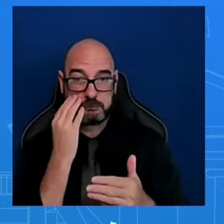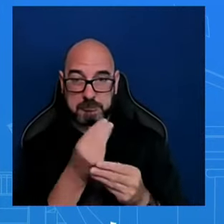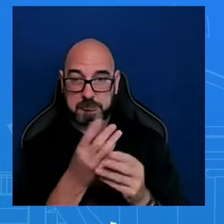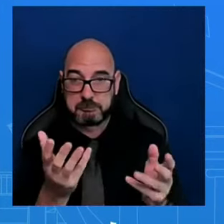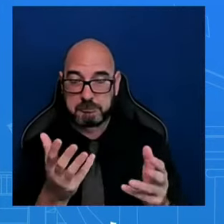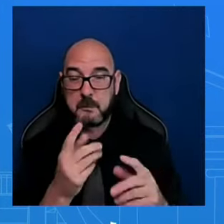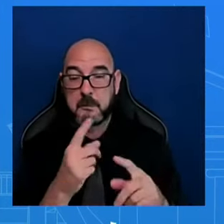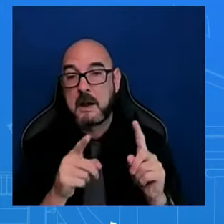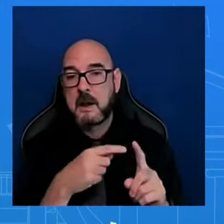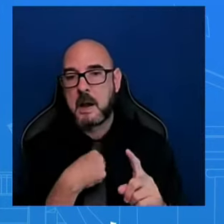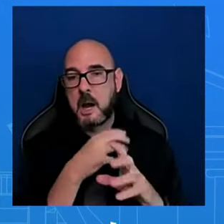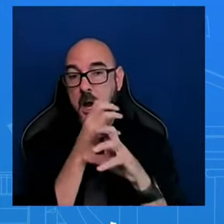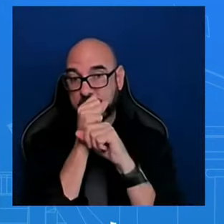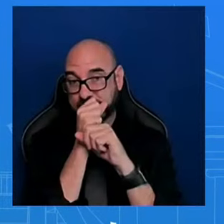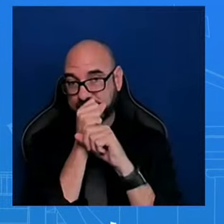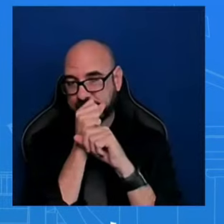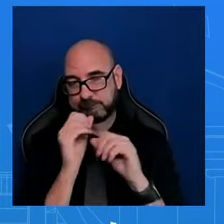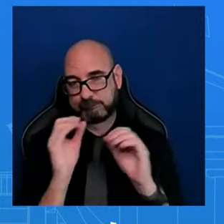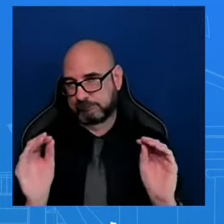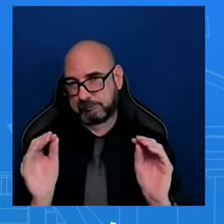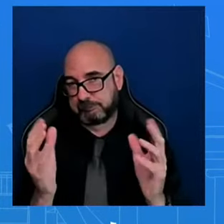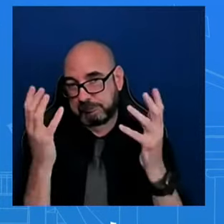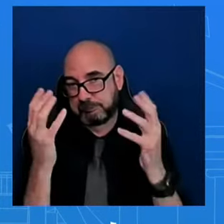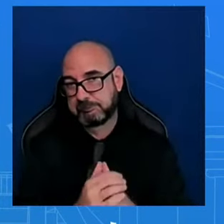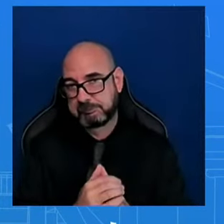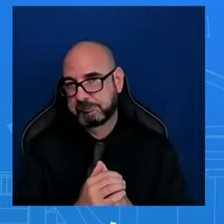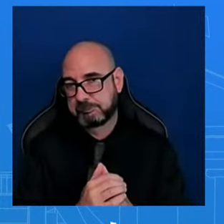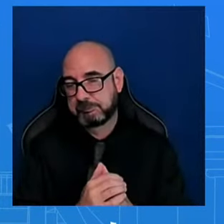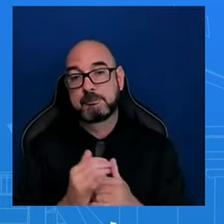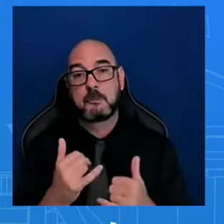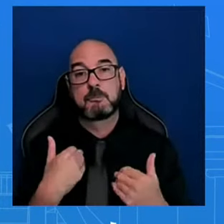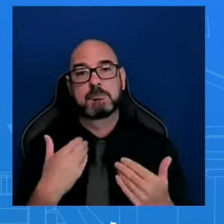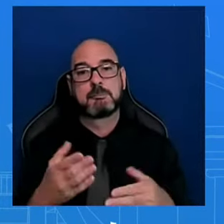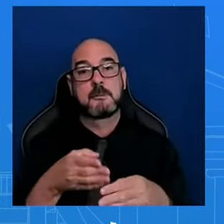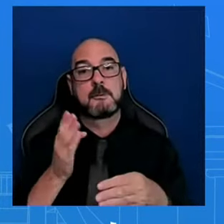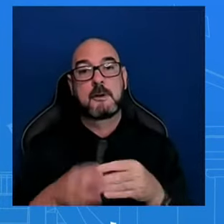so we don't end in that way. Go ahead, Brian.